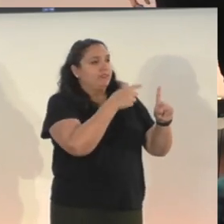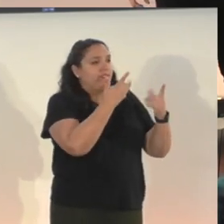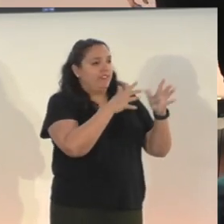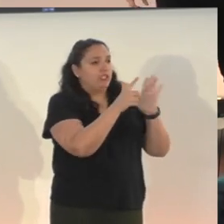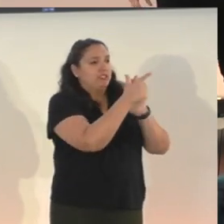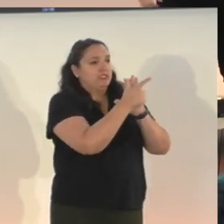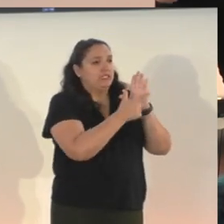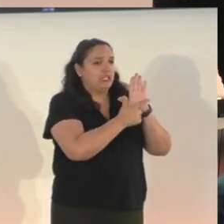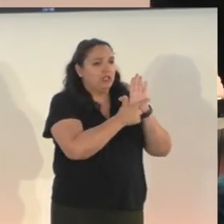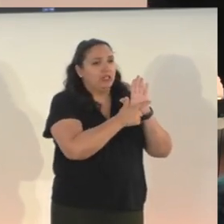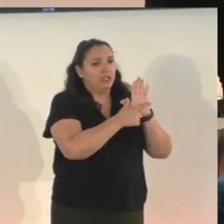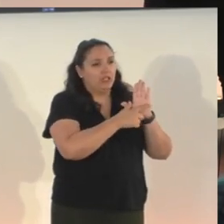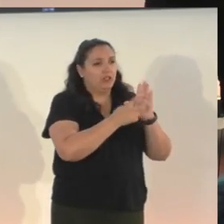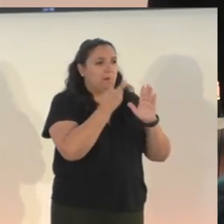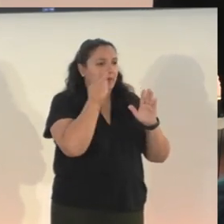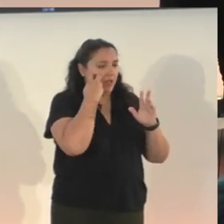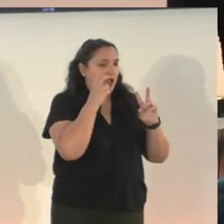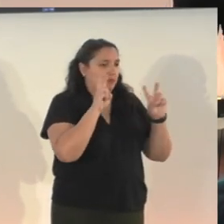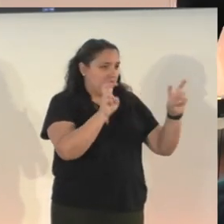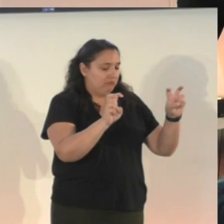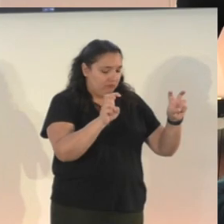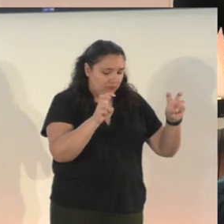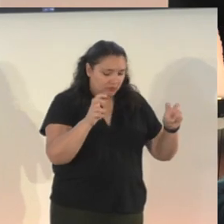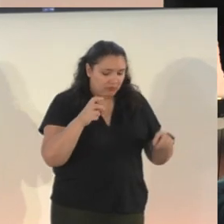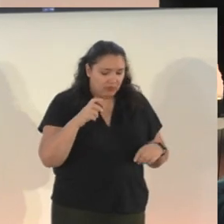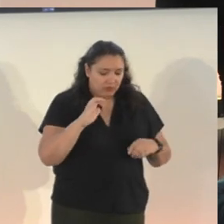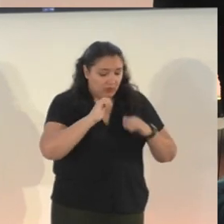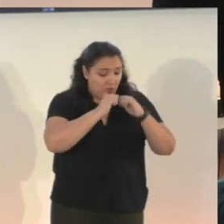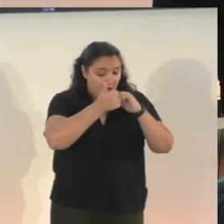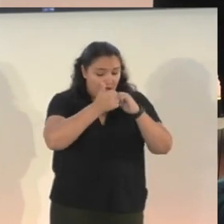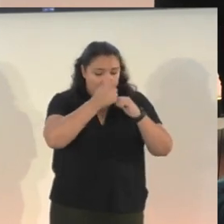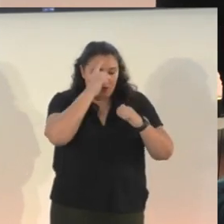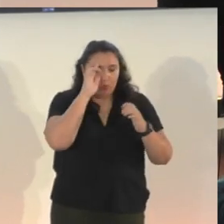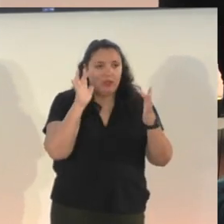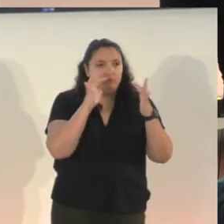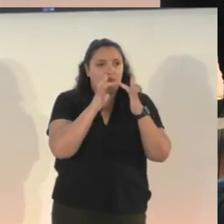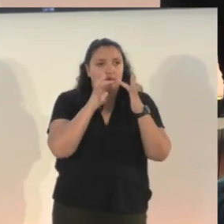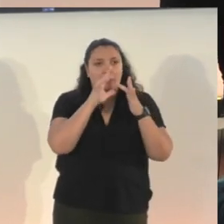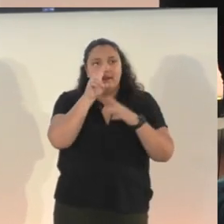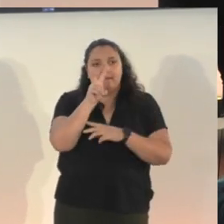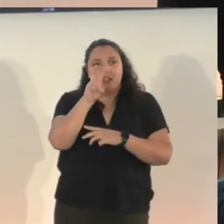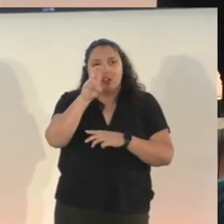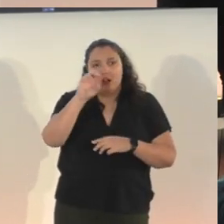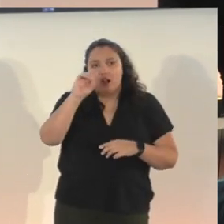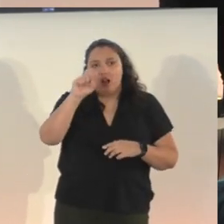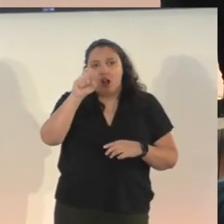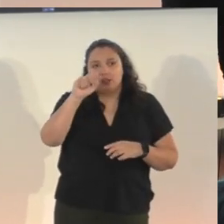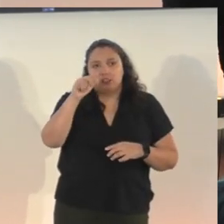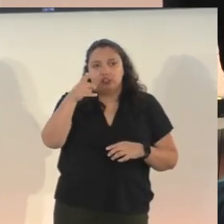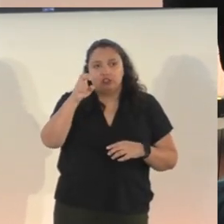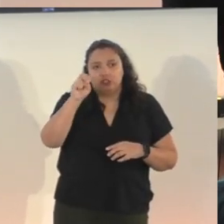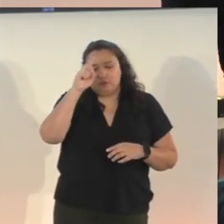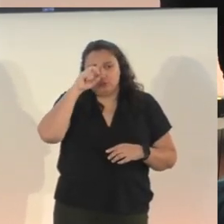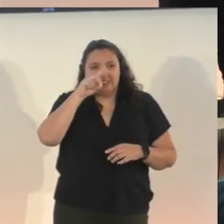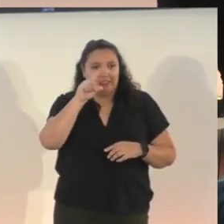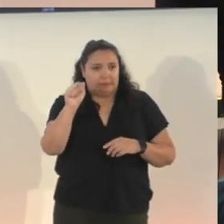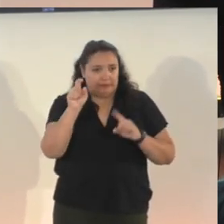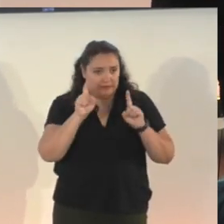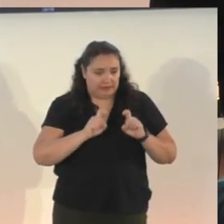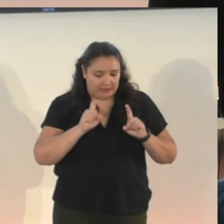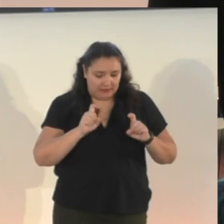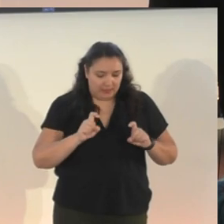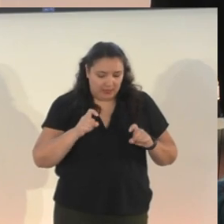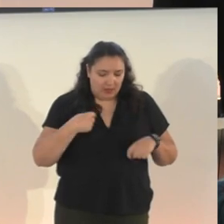I want to share a look into the way we did that. So we partnered with VR Oxygen for accessibility testing. We